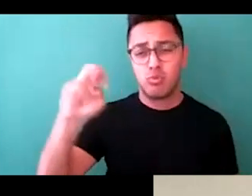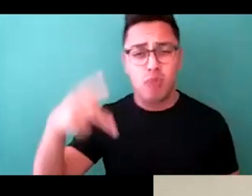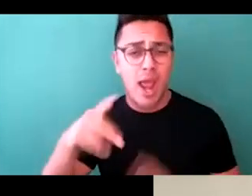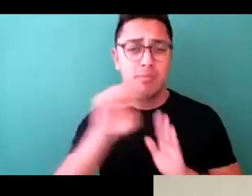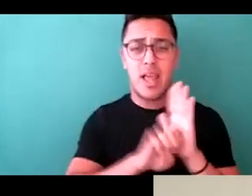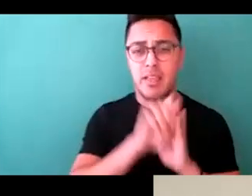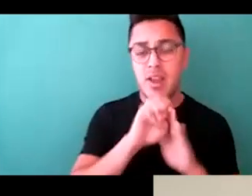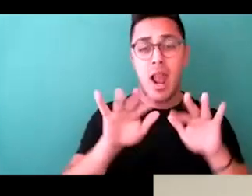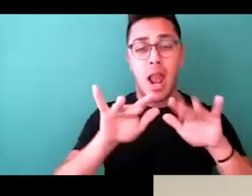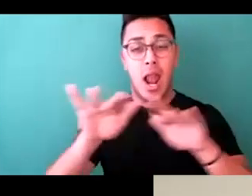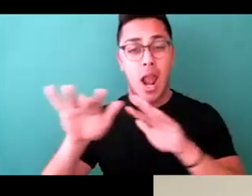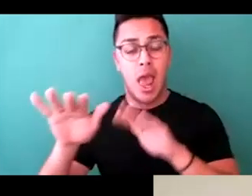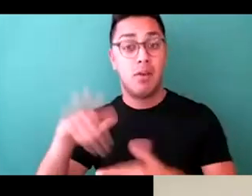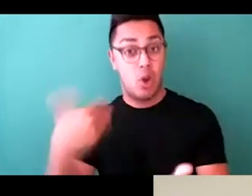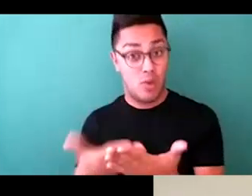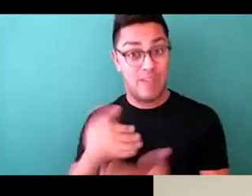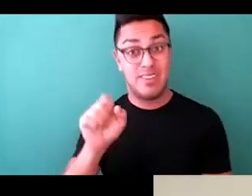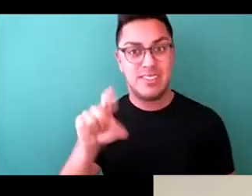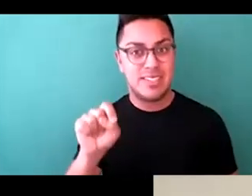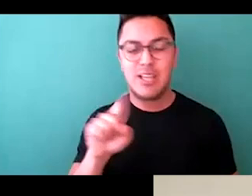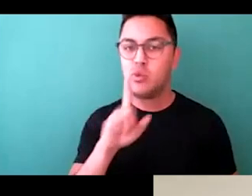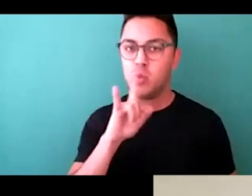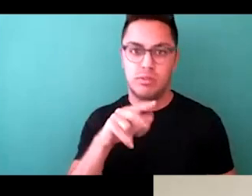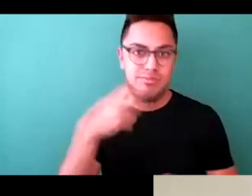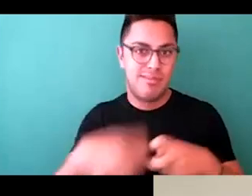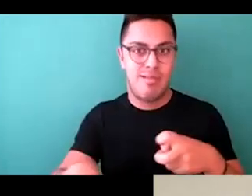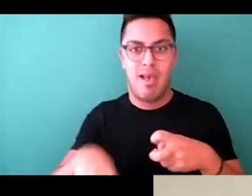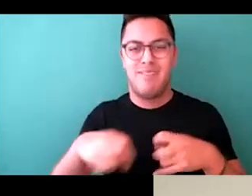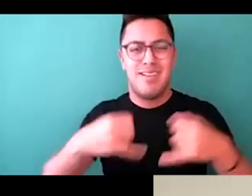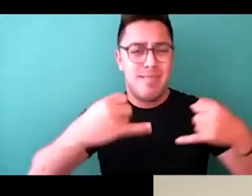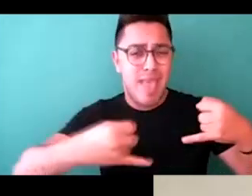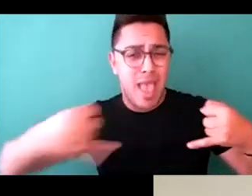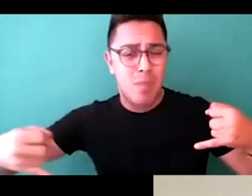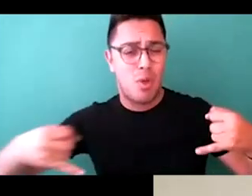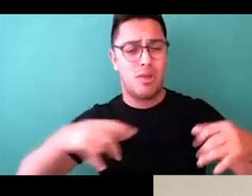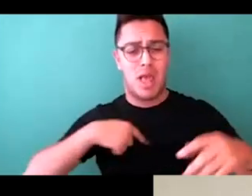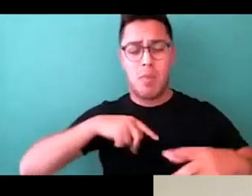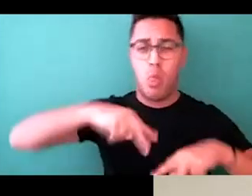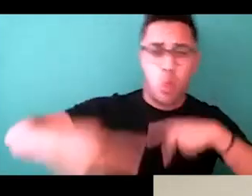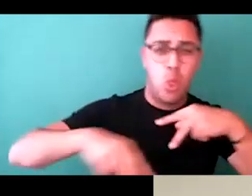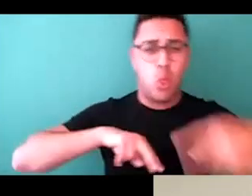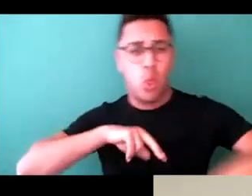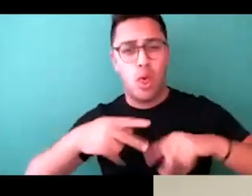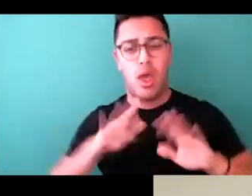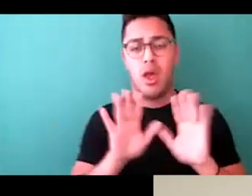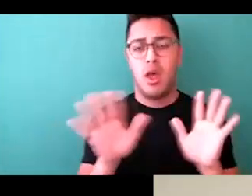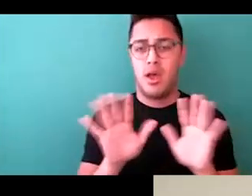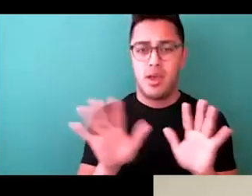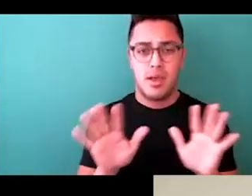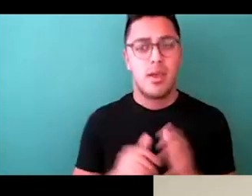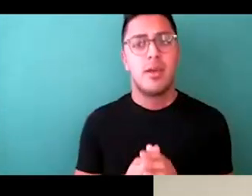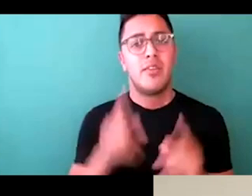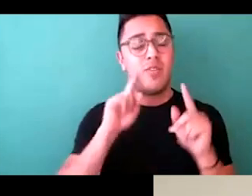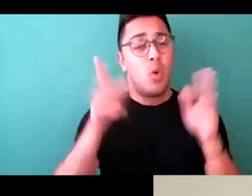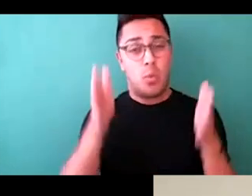get to the set, it's a hurdle to get through. There are cables all over the floor. I'm tripping half of the time. And for somebody who